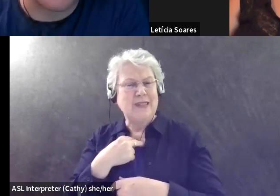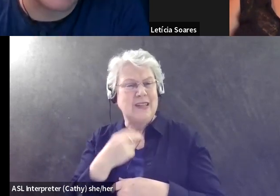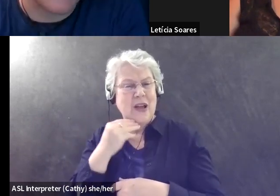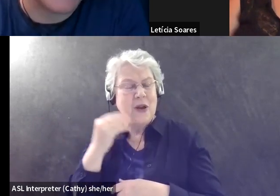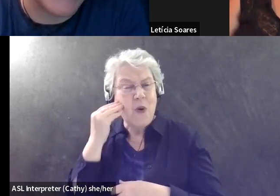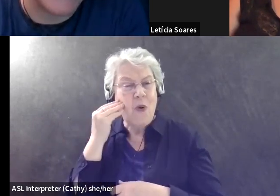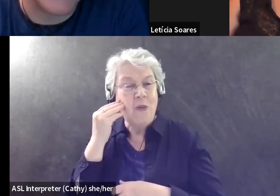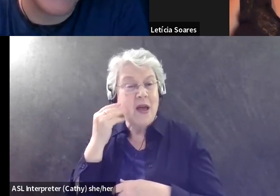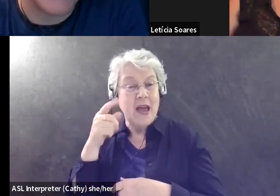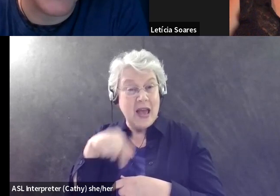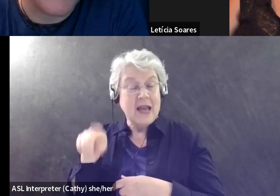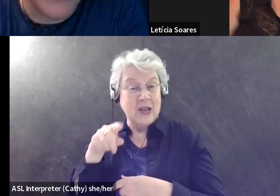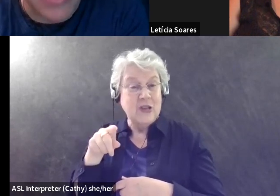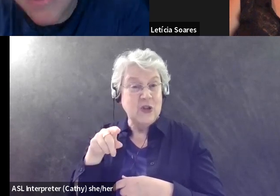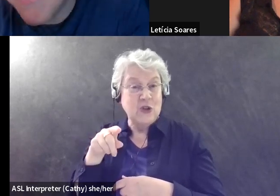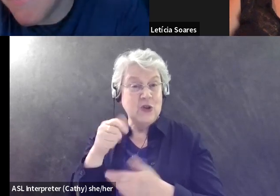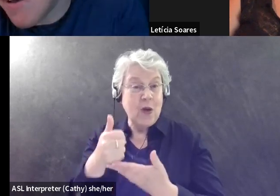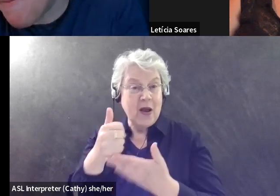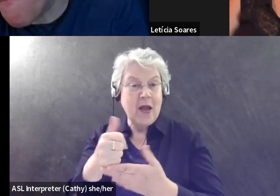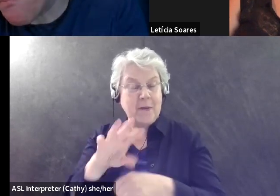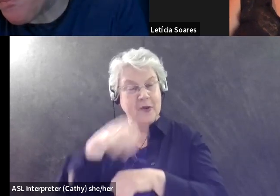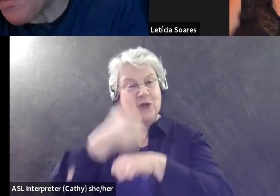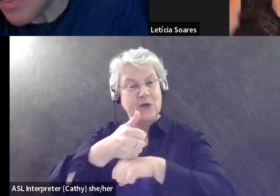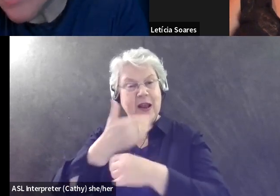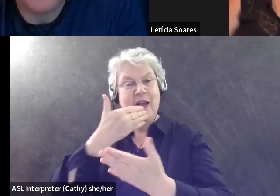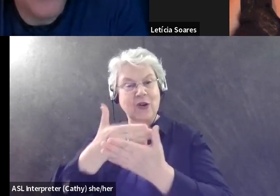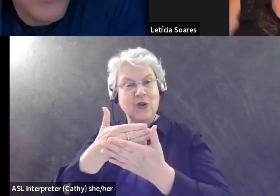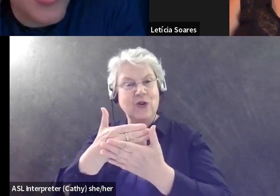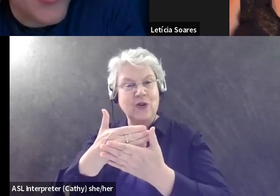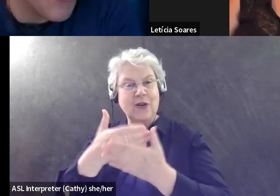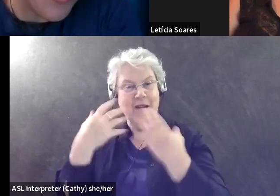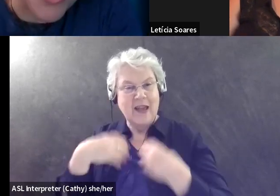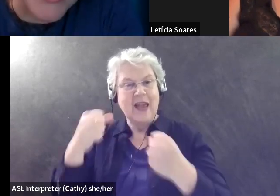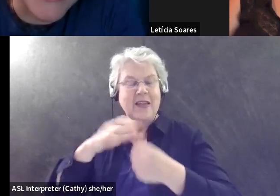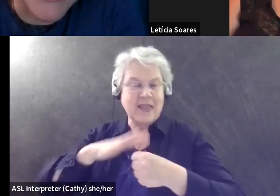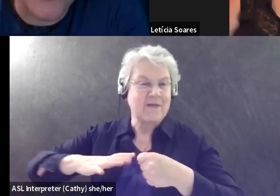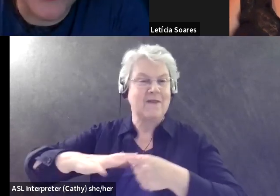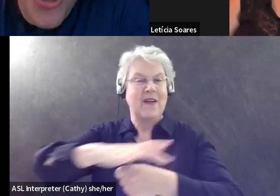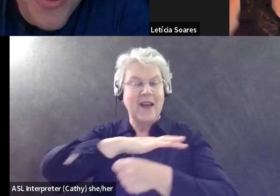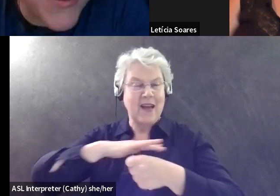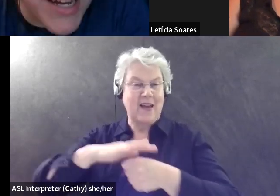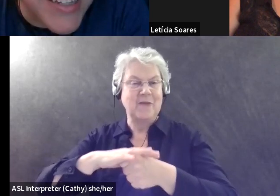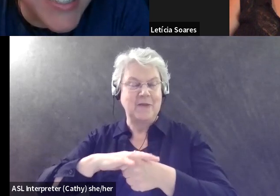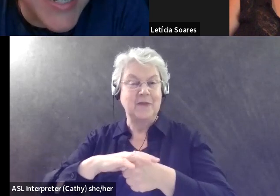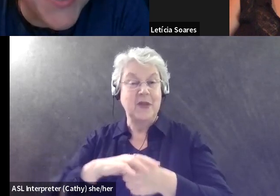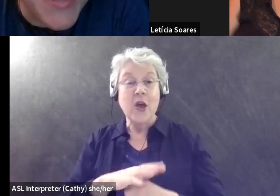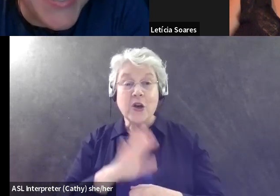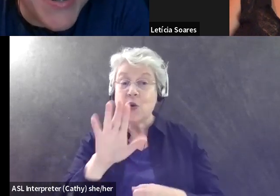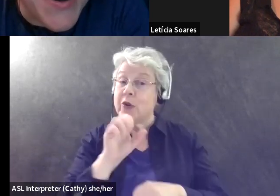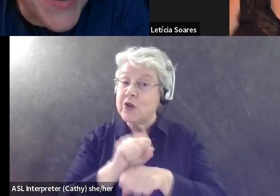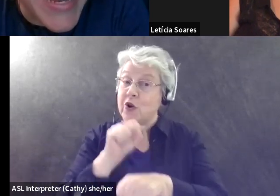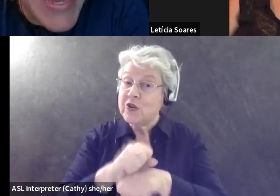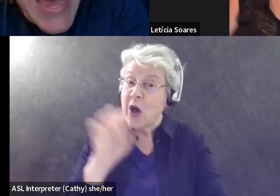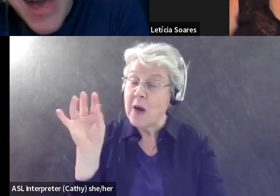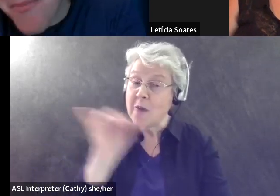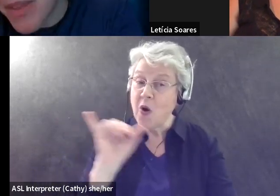you're helping create this habitat in the, in the community. Um, so, so you're an ornithologist, it's your job as well as, as well